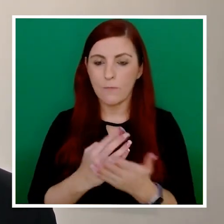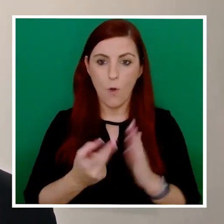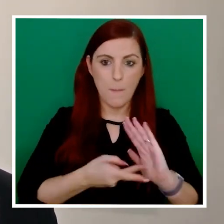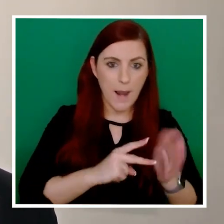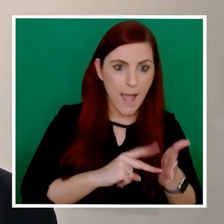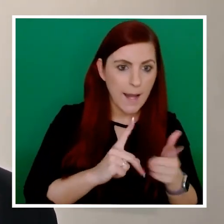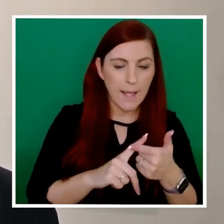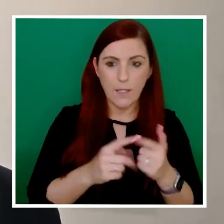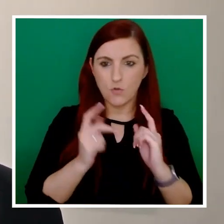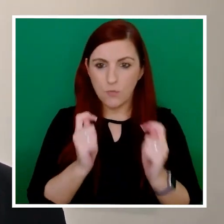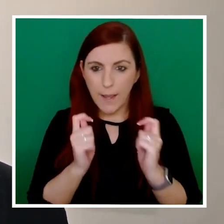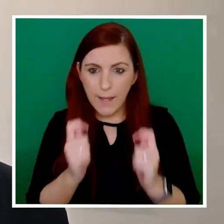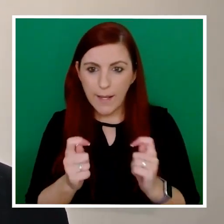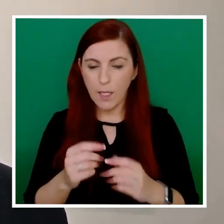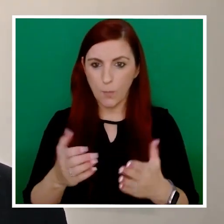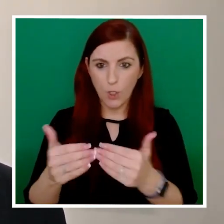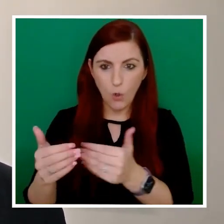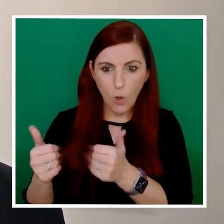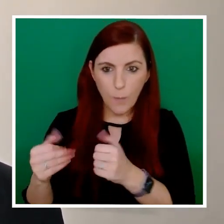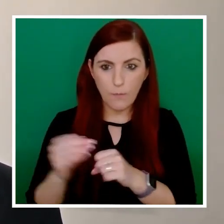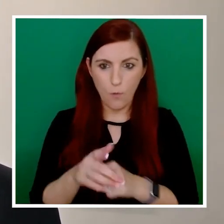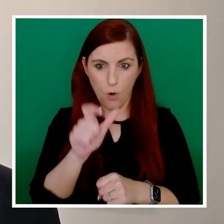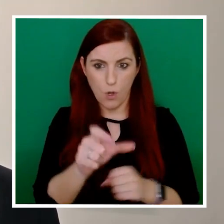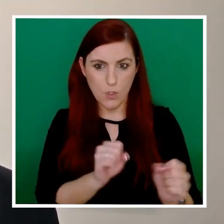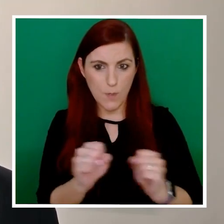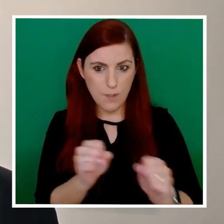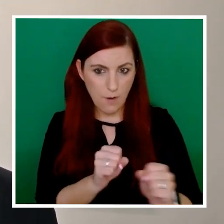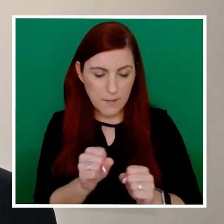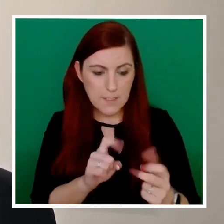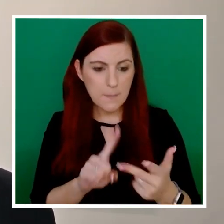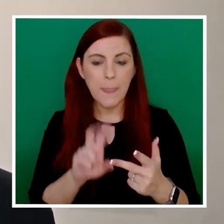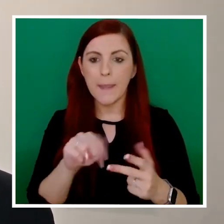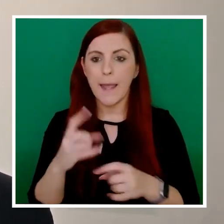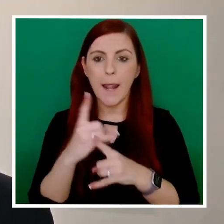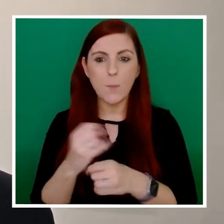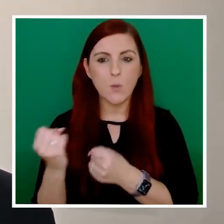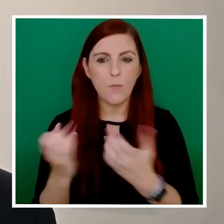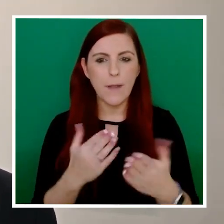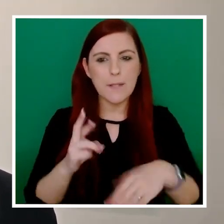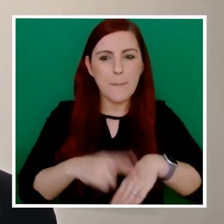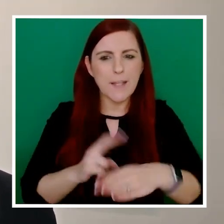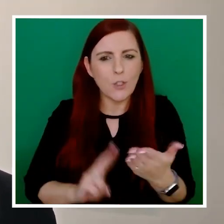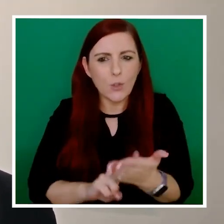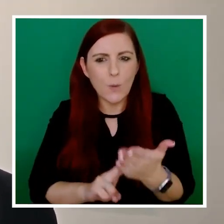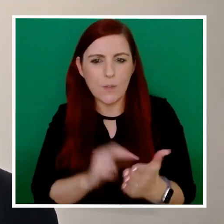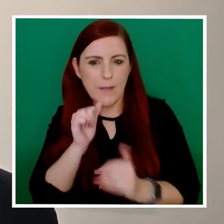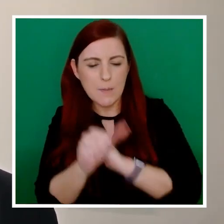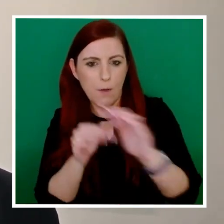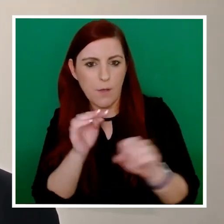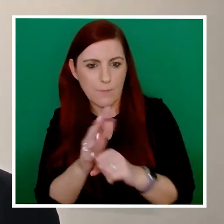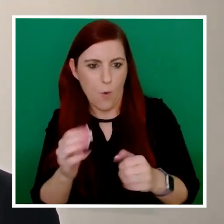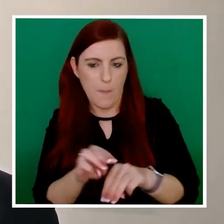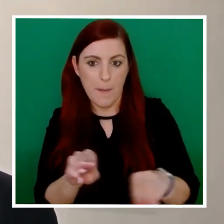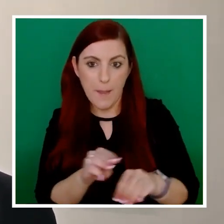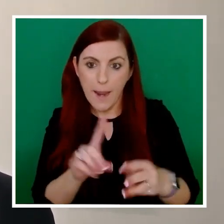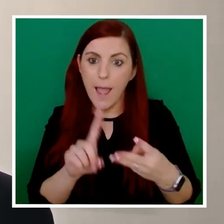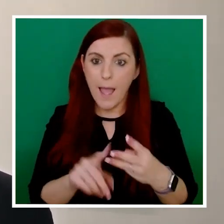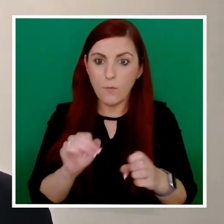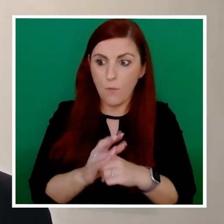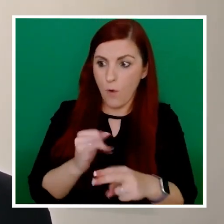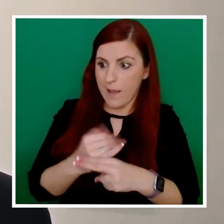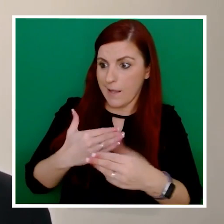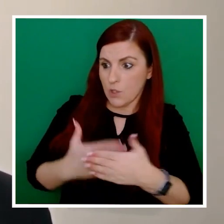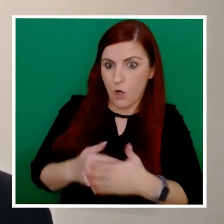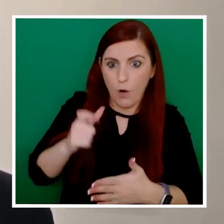training and procurement in relation to customer service. It can also help to provide a better user experience for the public and for the internal customers